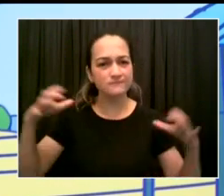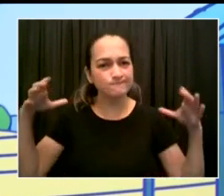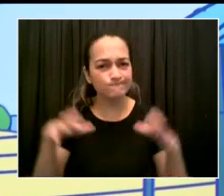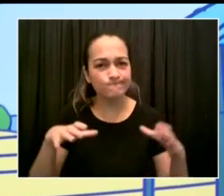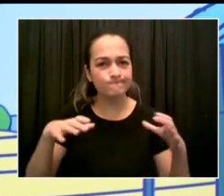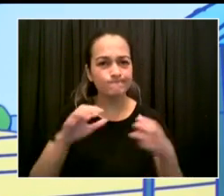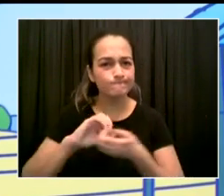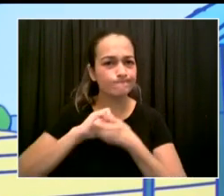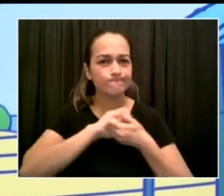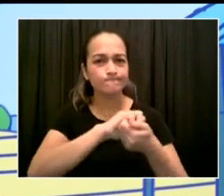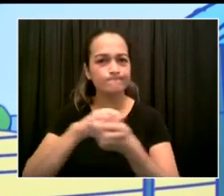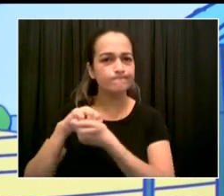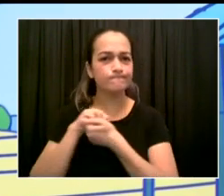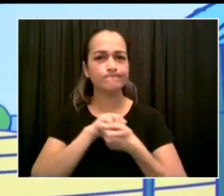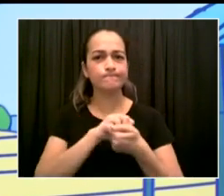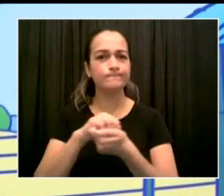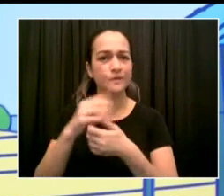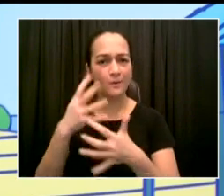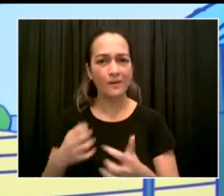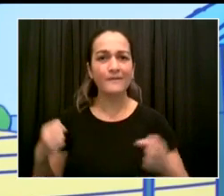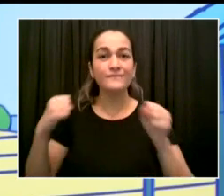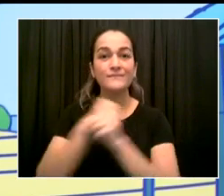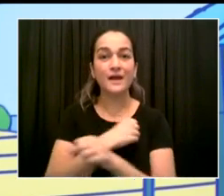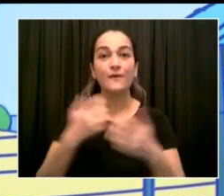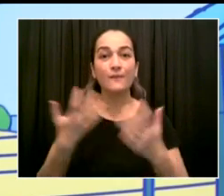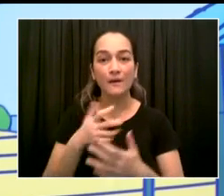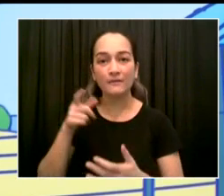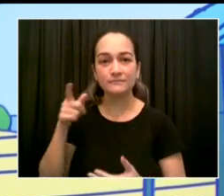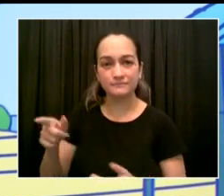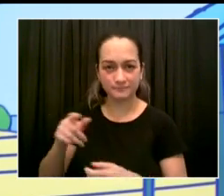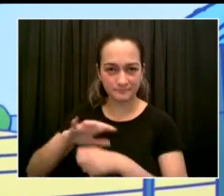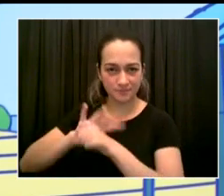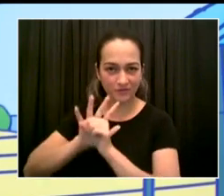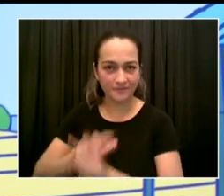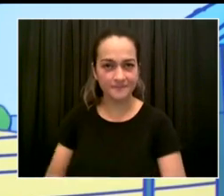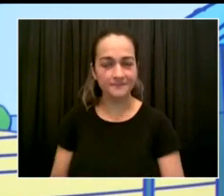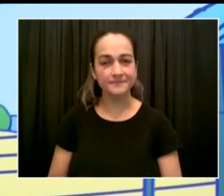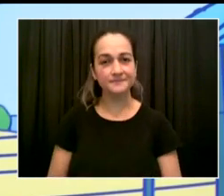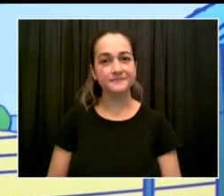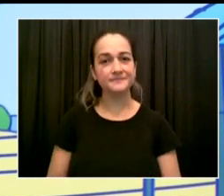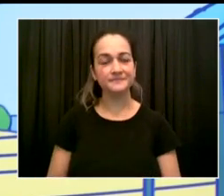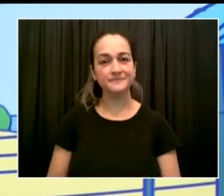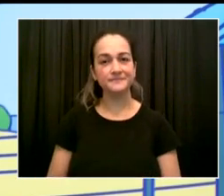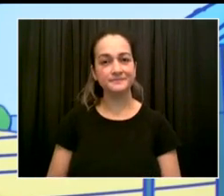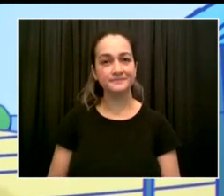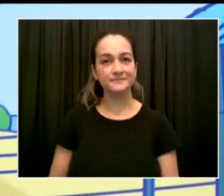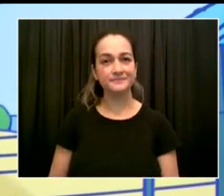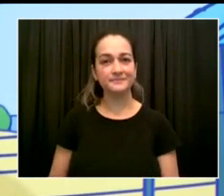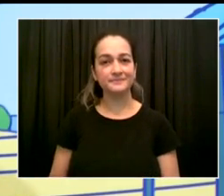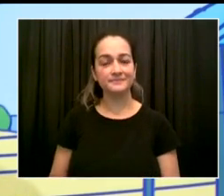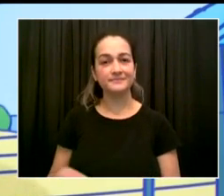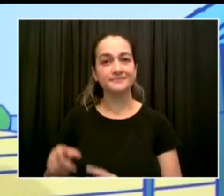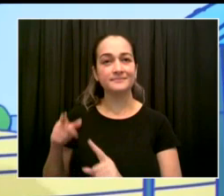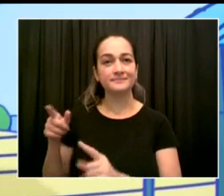My great honor to produce and present to you the Archbishop of New York, Cardinal Dolan.